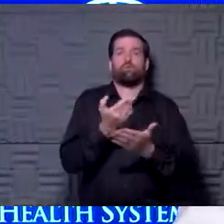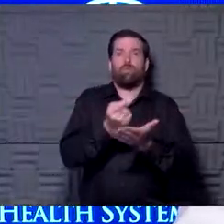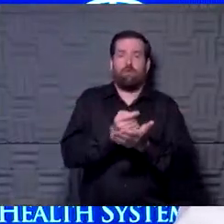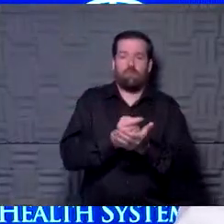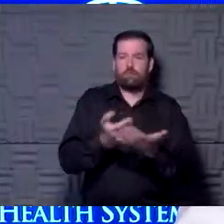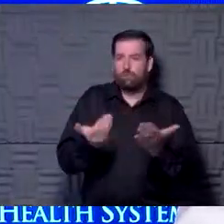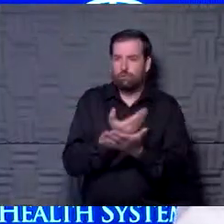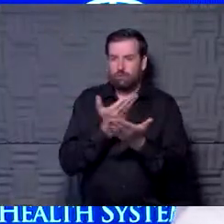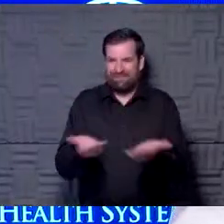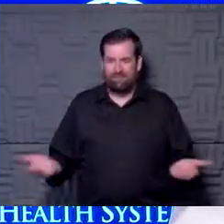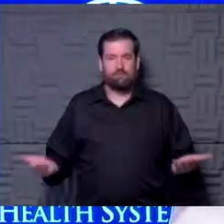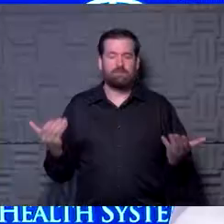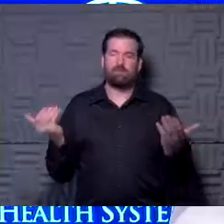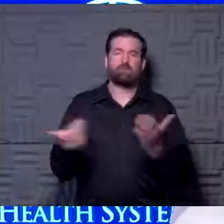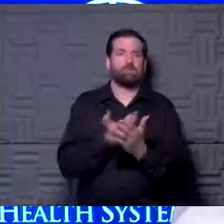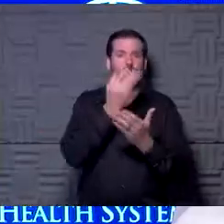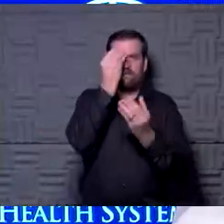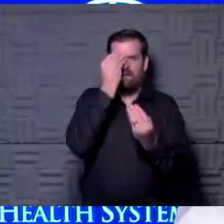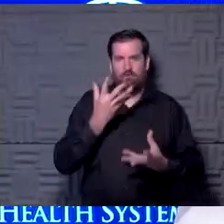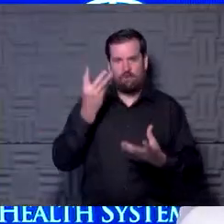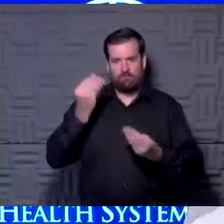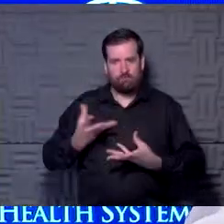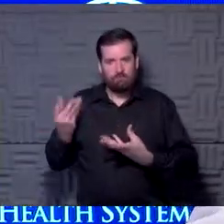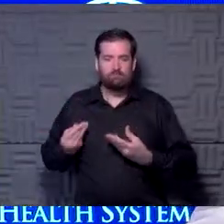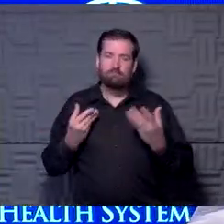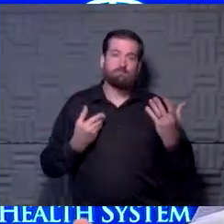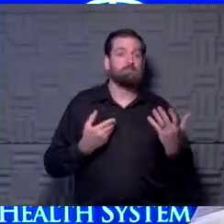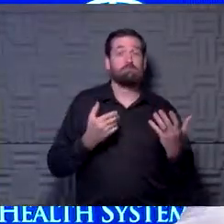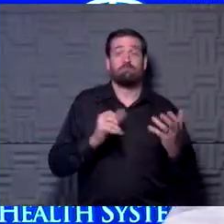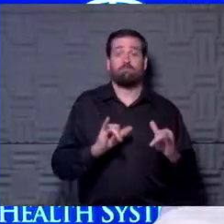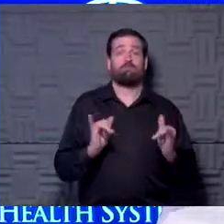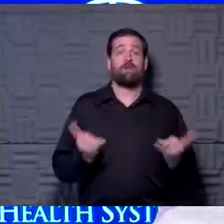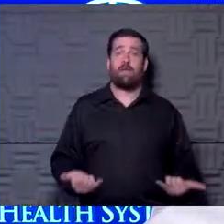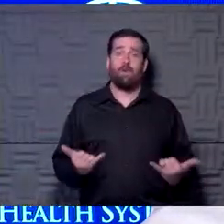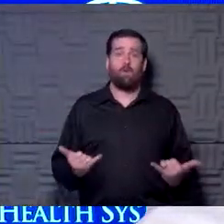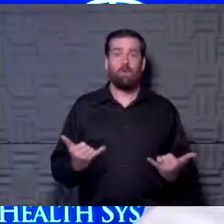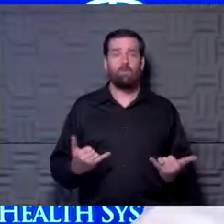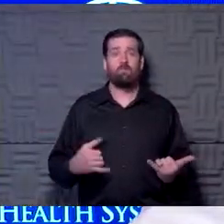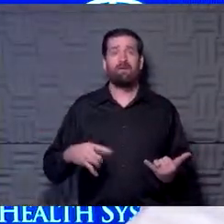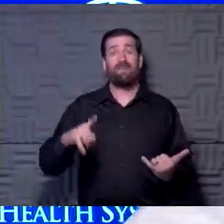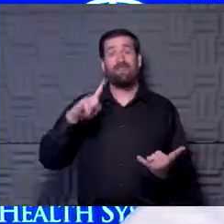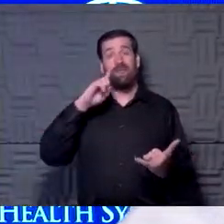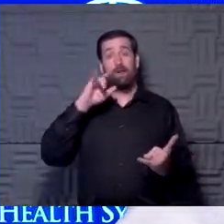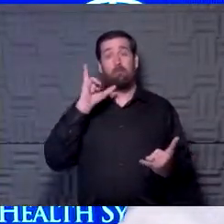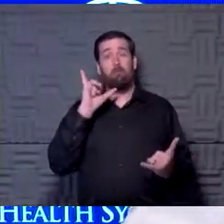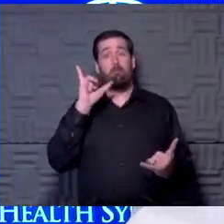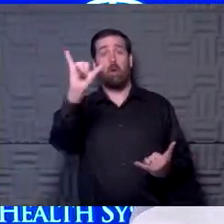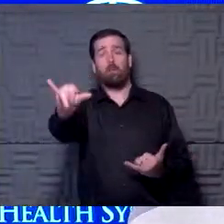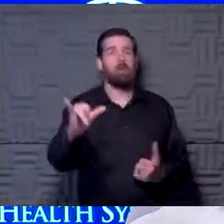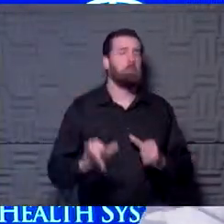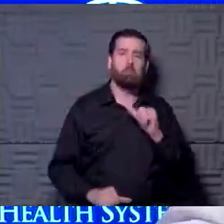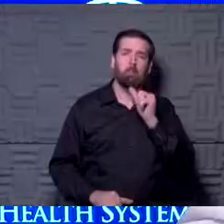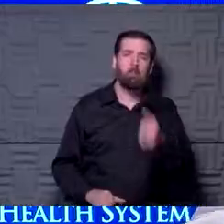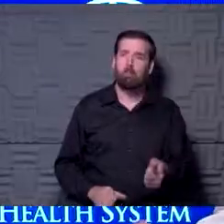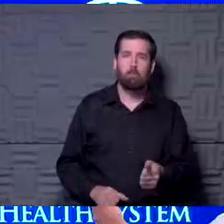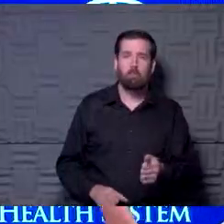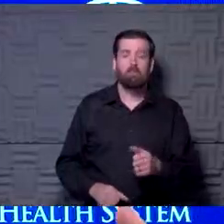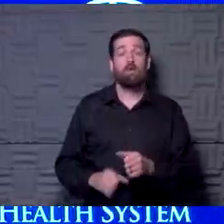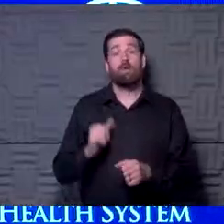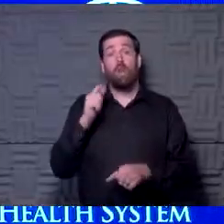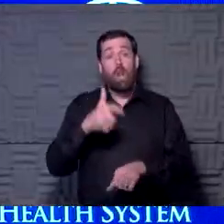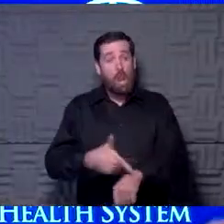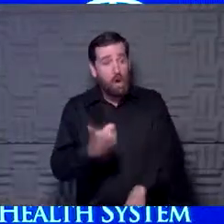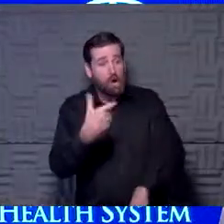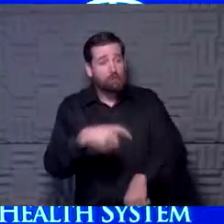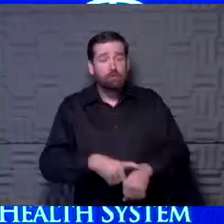new things, there are all sorts of things coming out. And as it is right now, we don't think this is a permanent state. We don't think this is going to be long